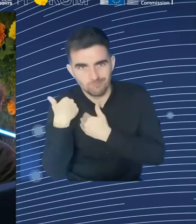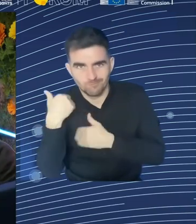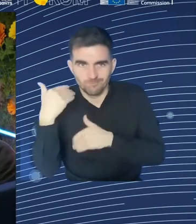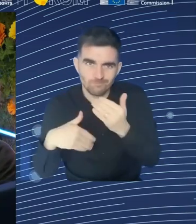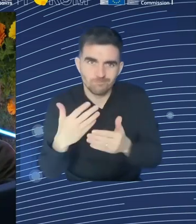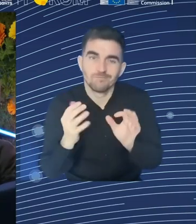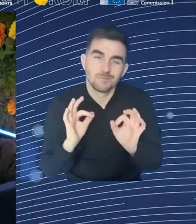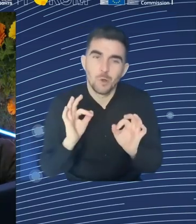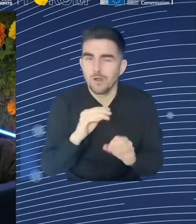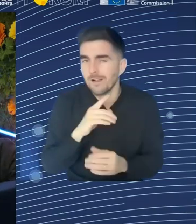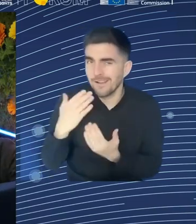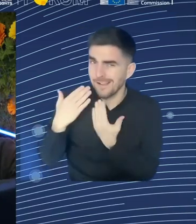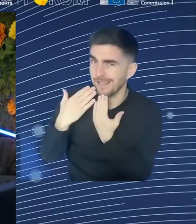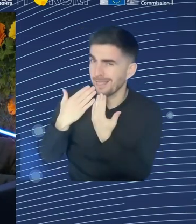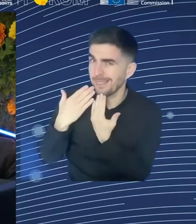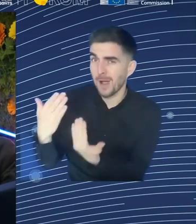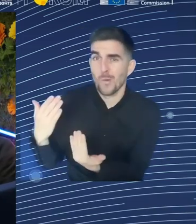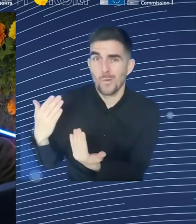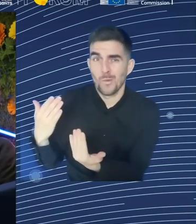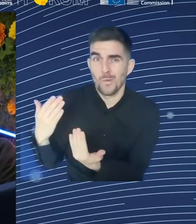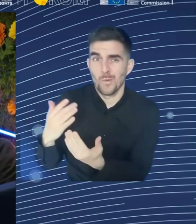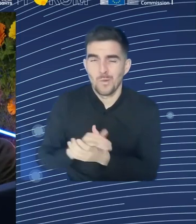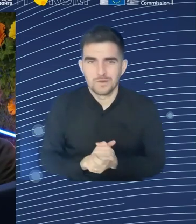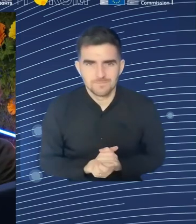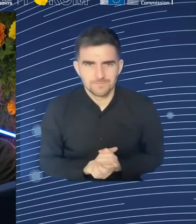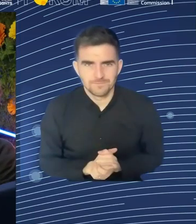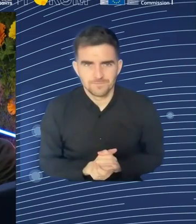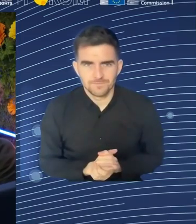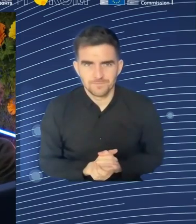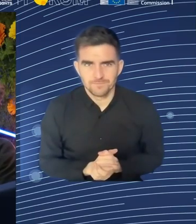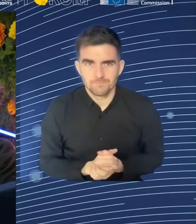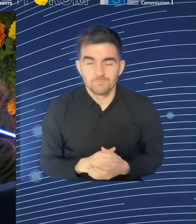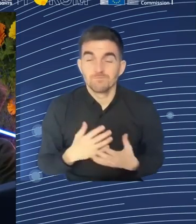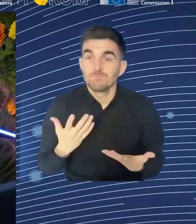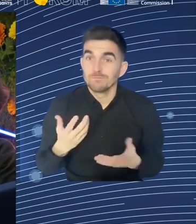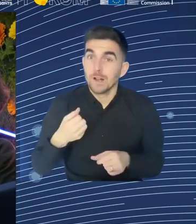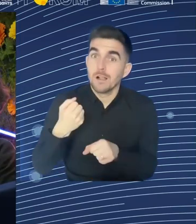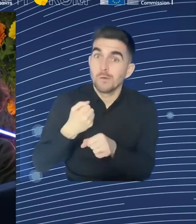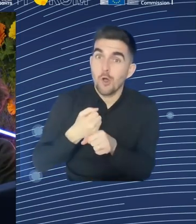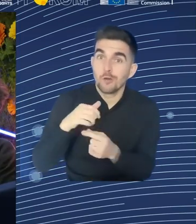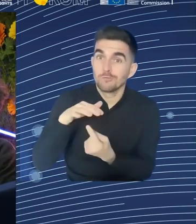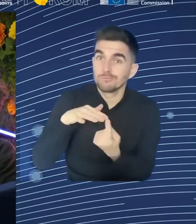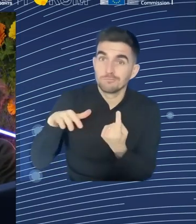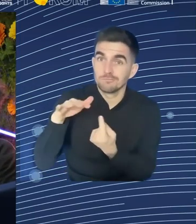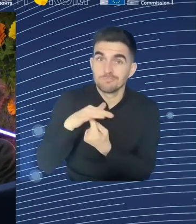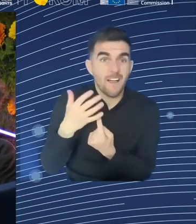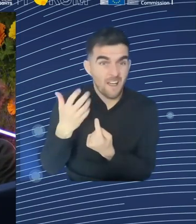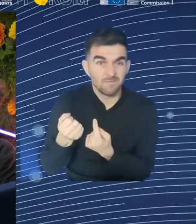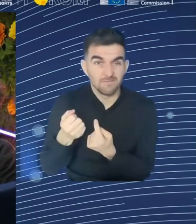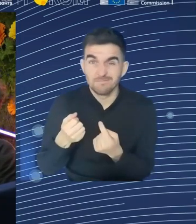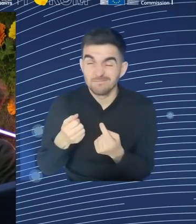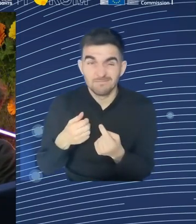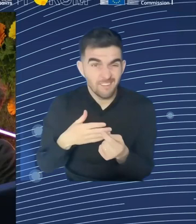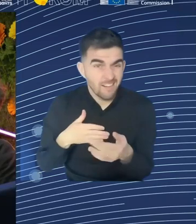they can have a negative and a positive impact on people. So how have